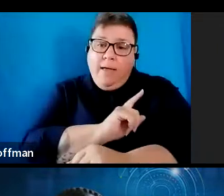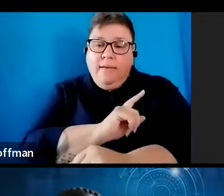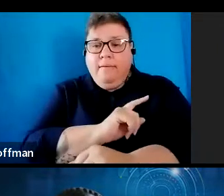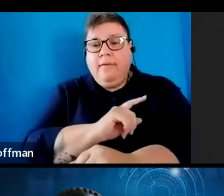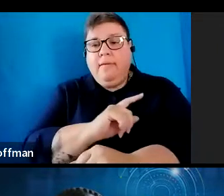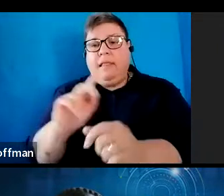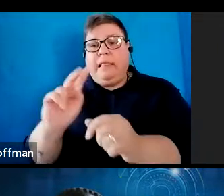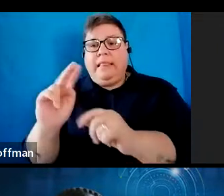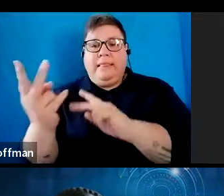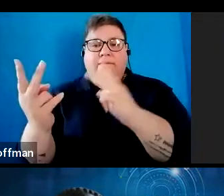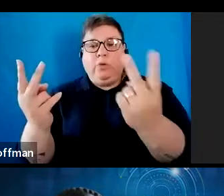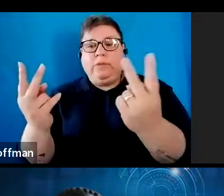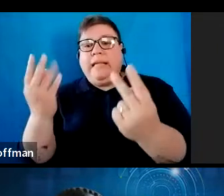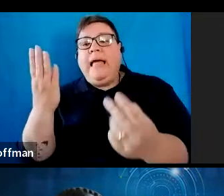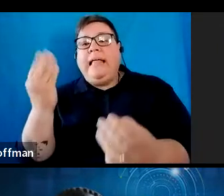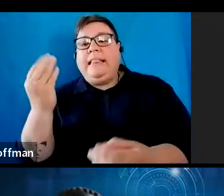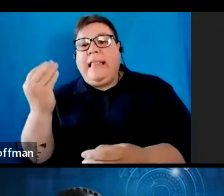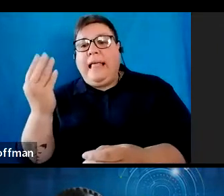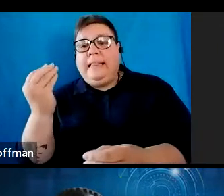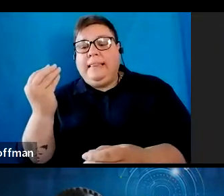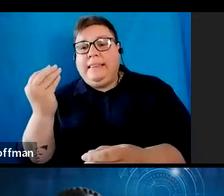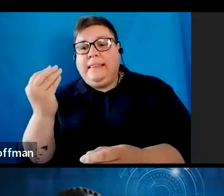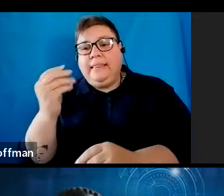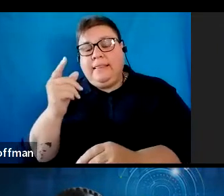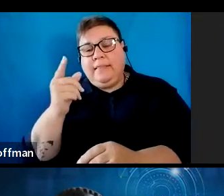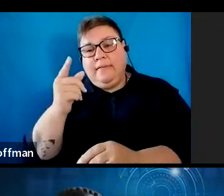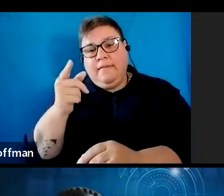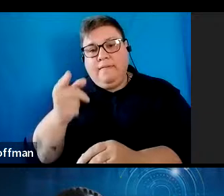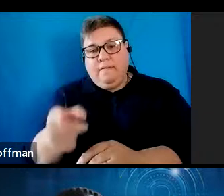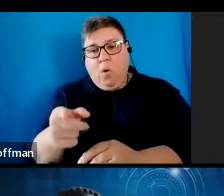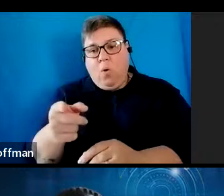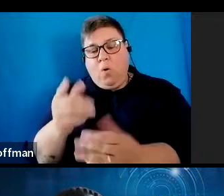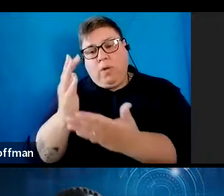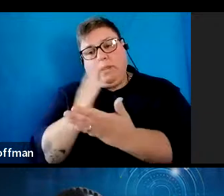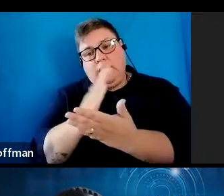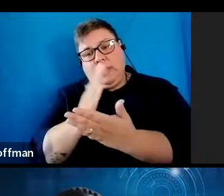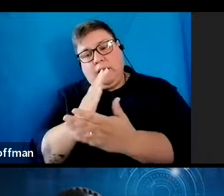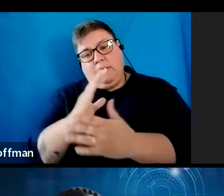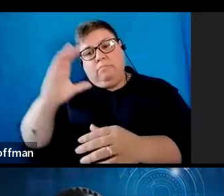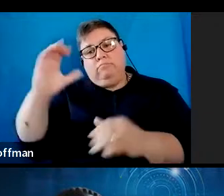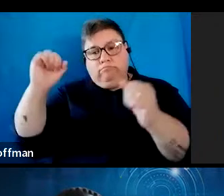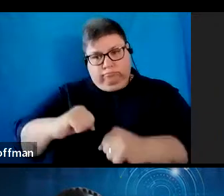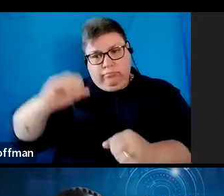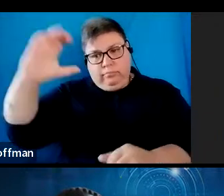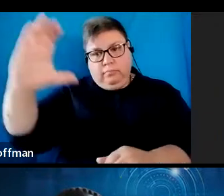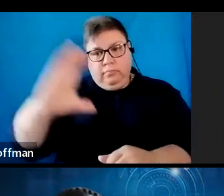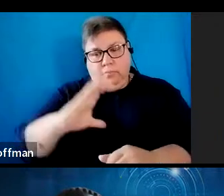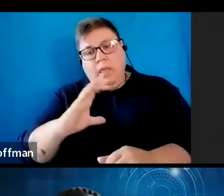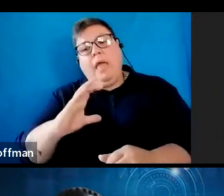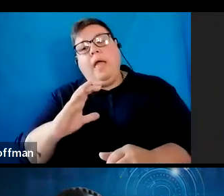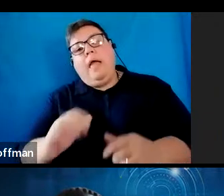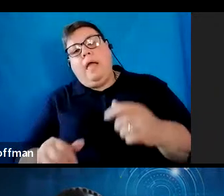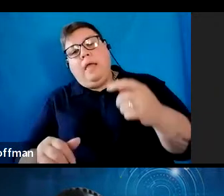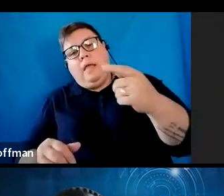the date of accrual, the period between the date of accrual and the date of sensation of SAR